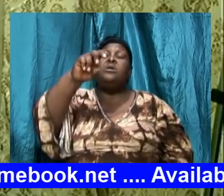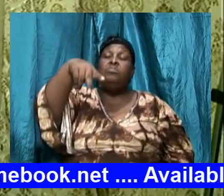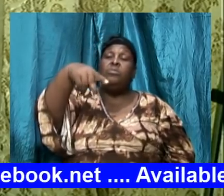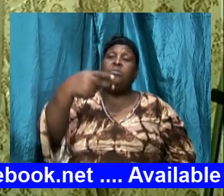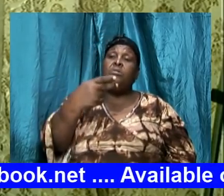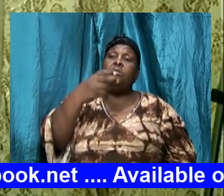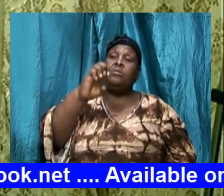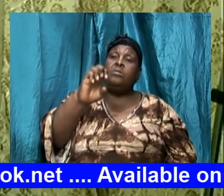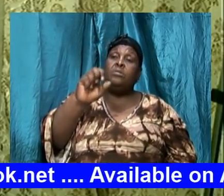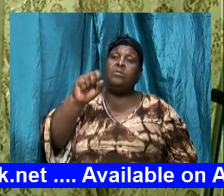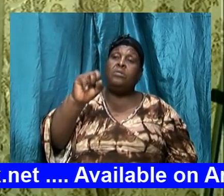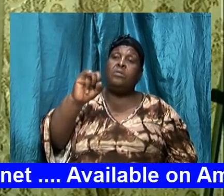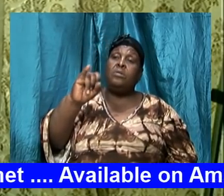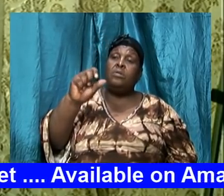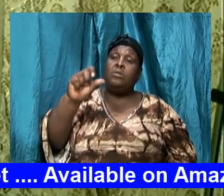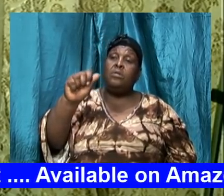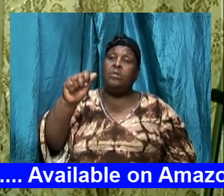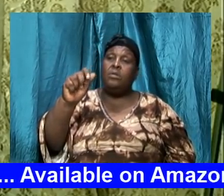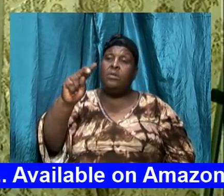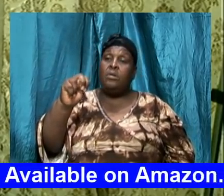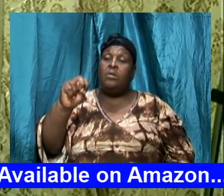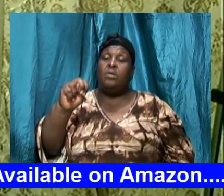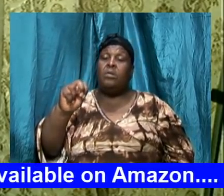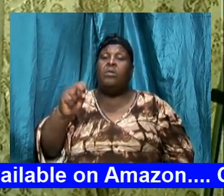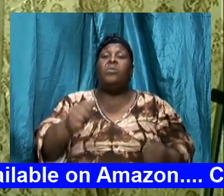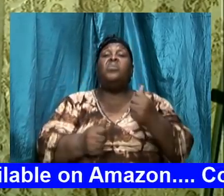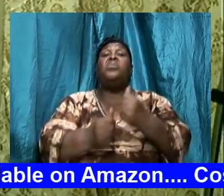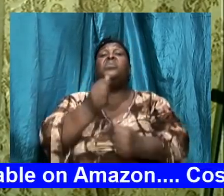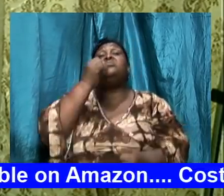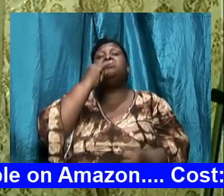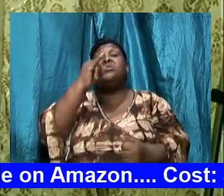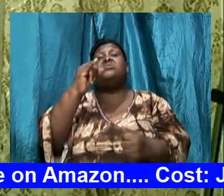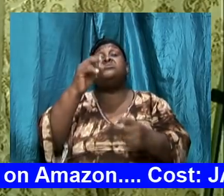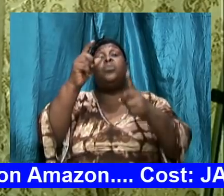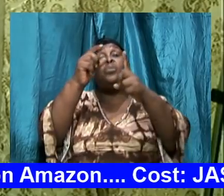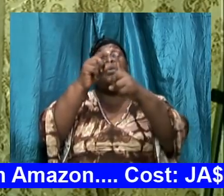6 which is the word of God